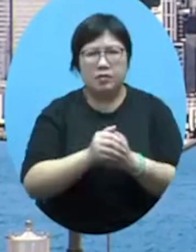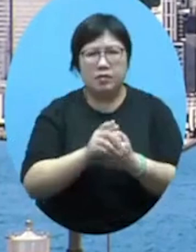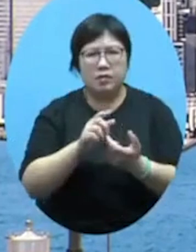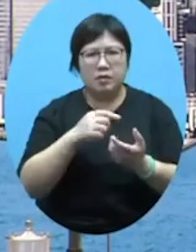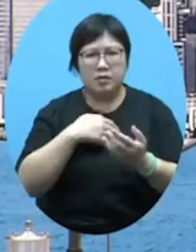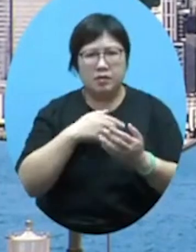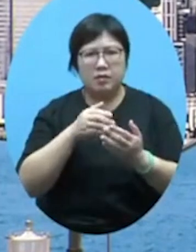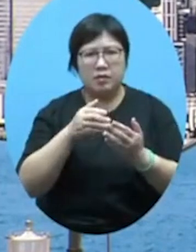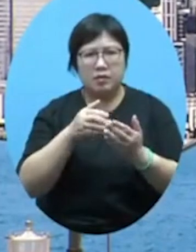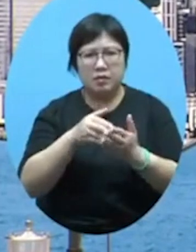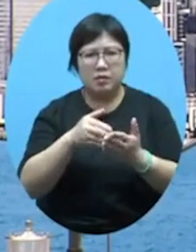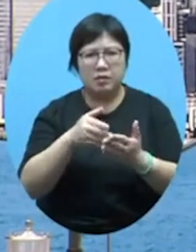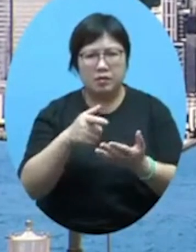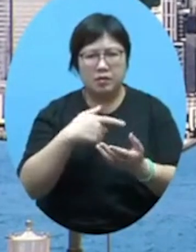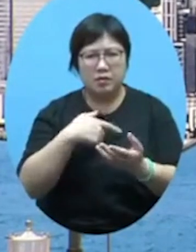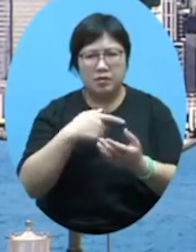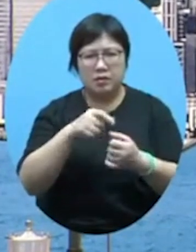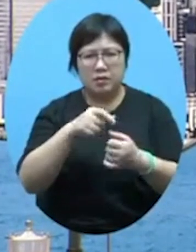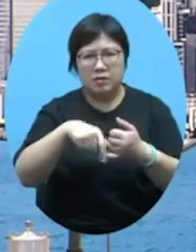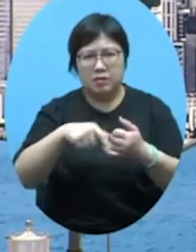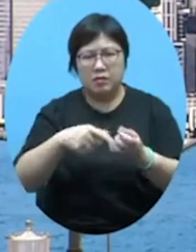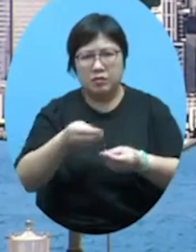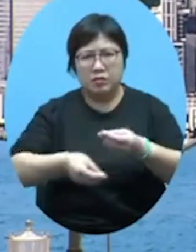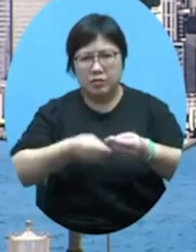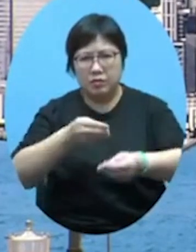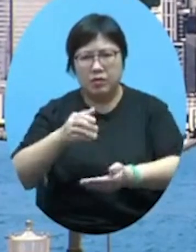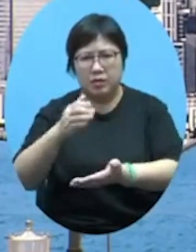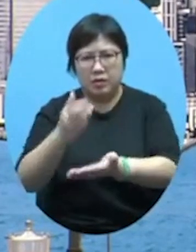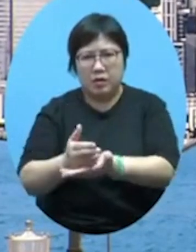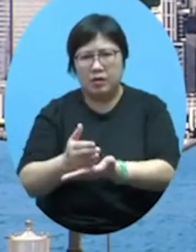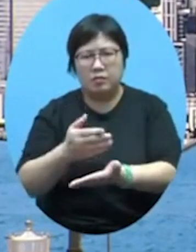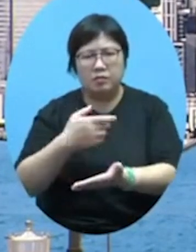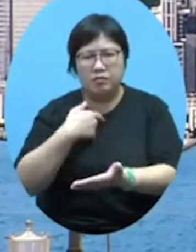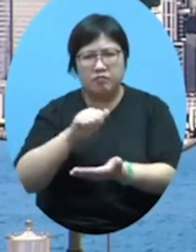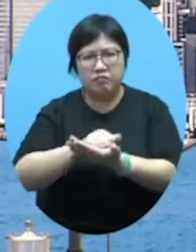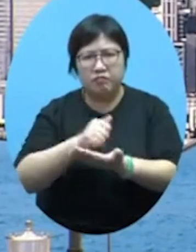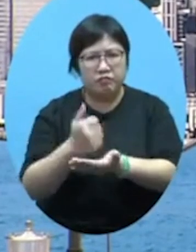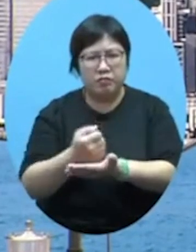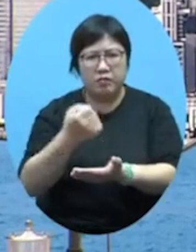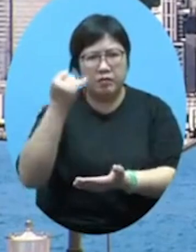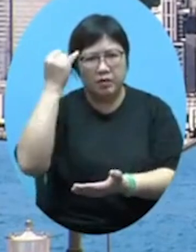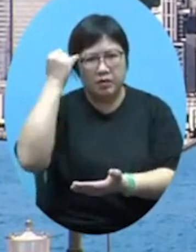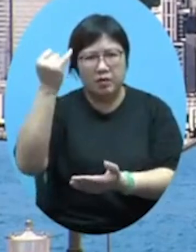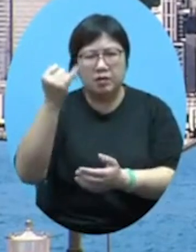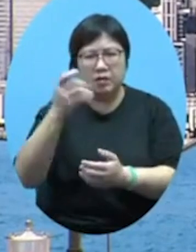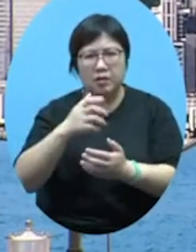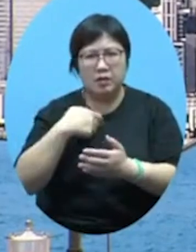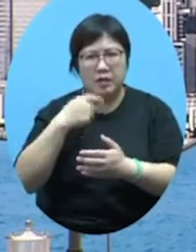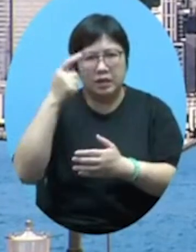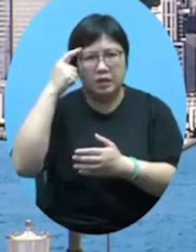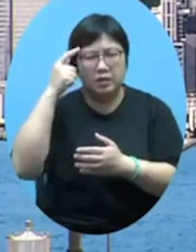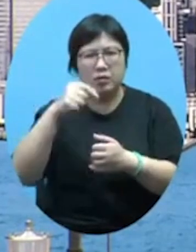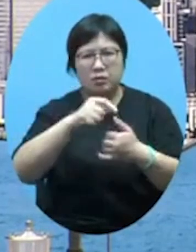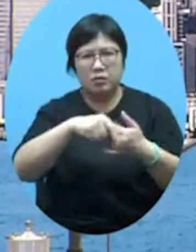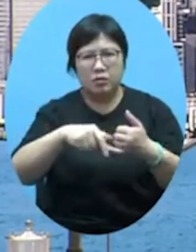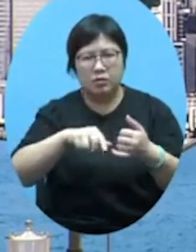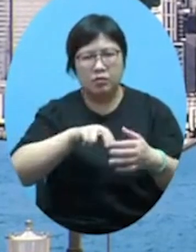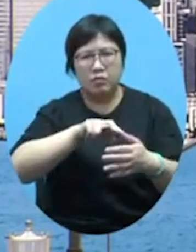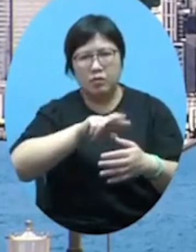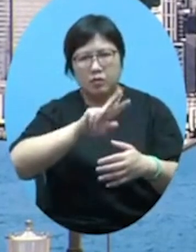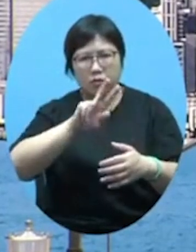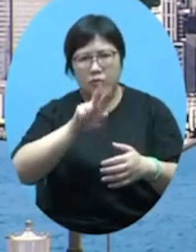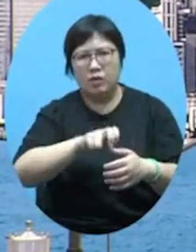identify some cases and identify the closed contests of those known cases, we are not sure how many unknown cases in the